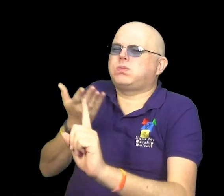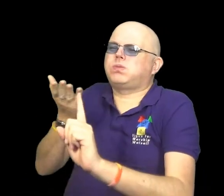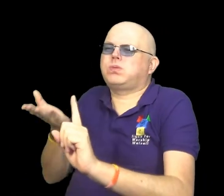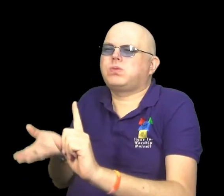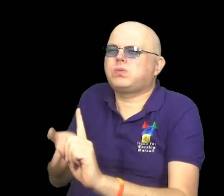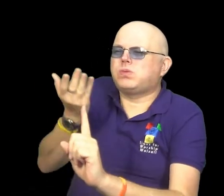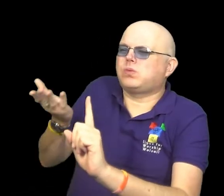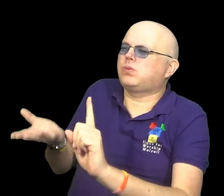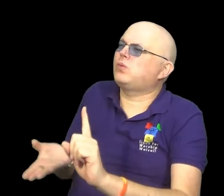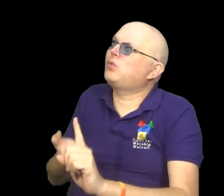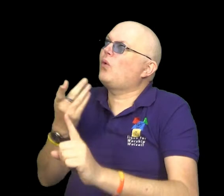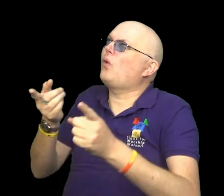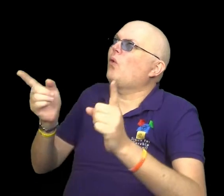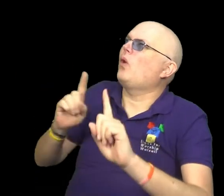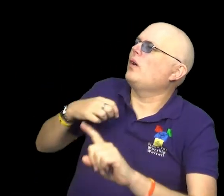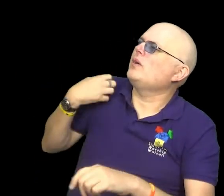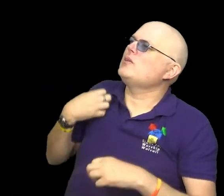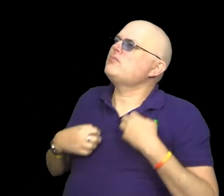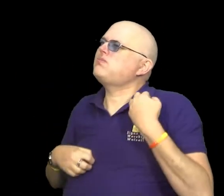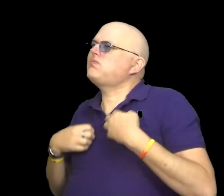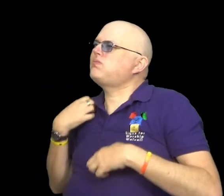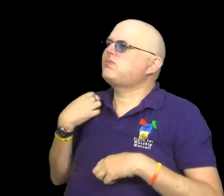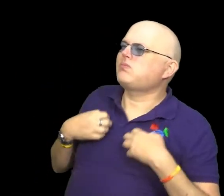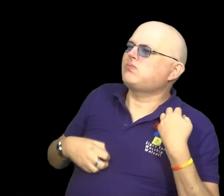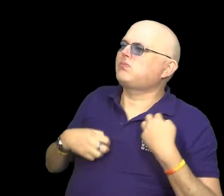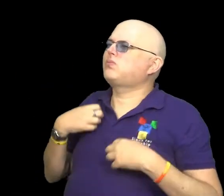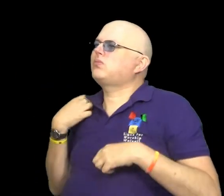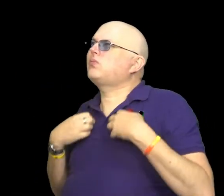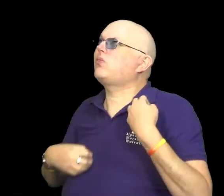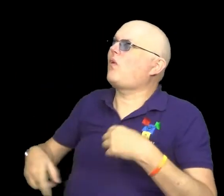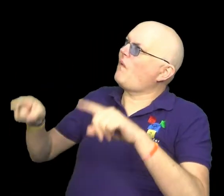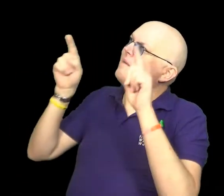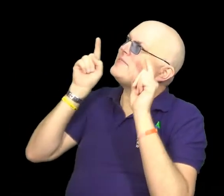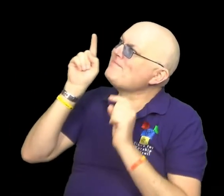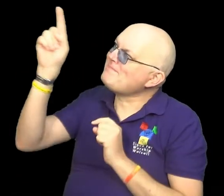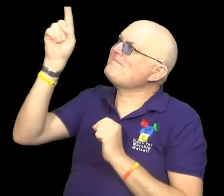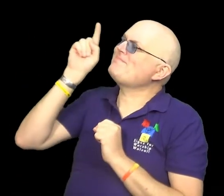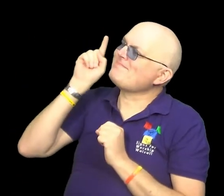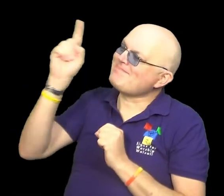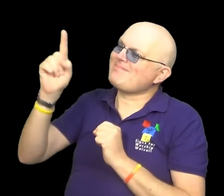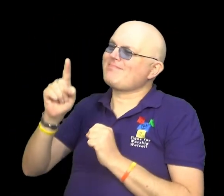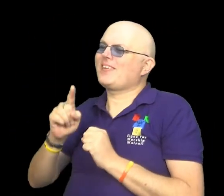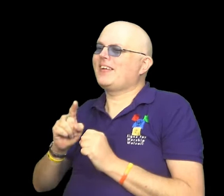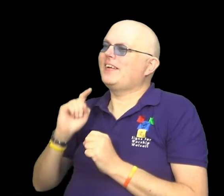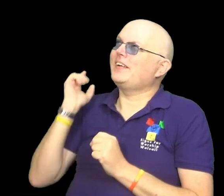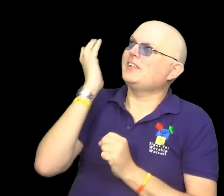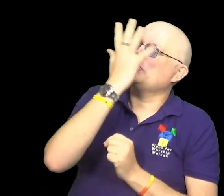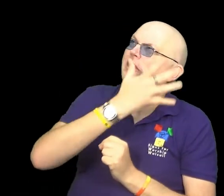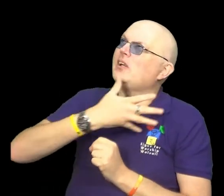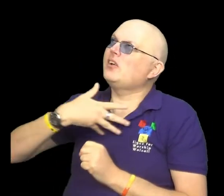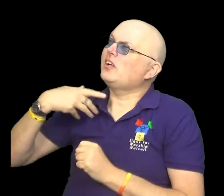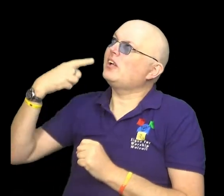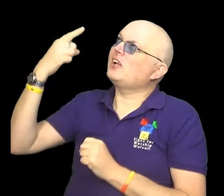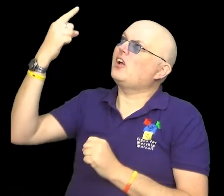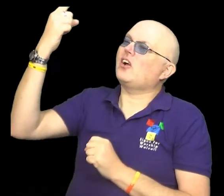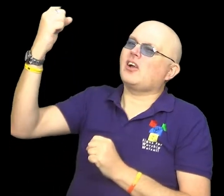fan into flame. Have passion for your name.